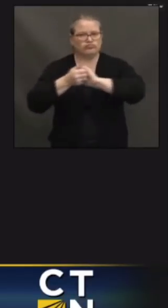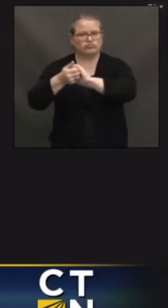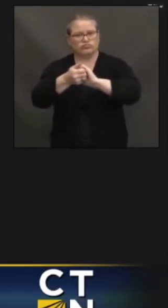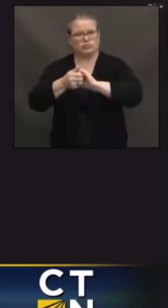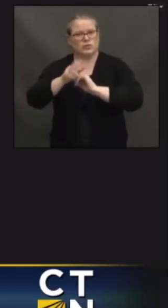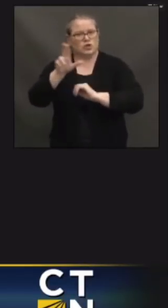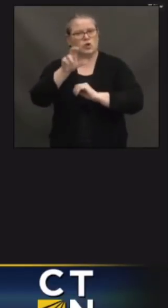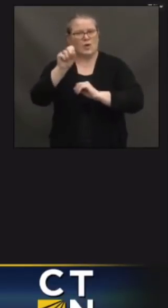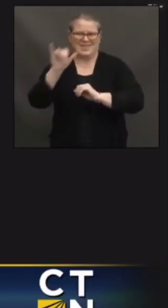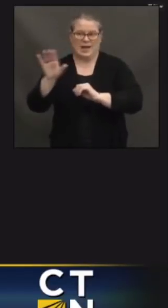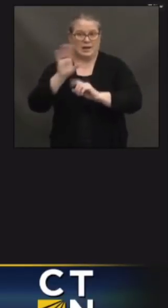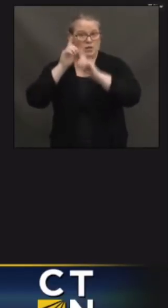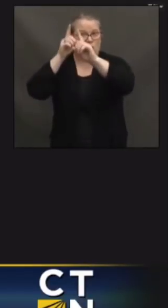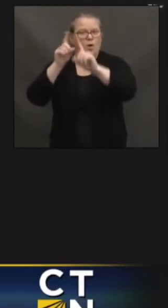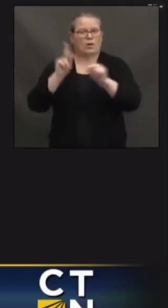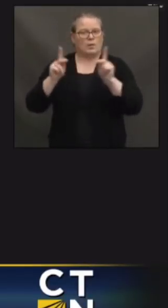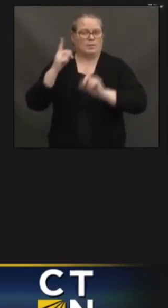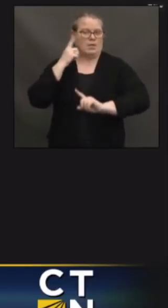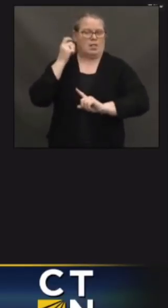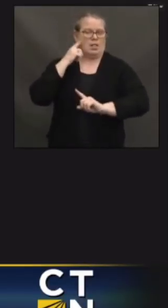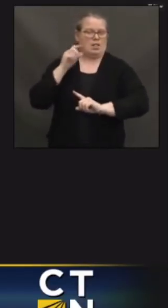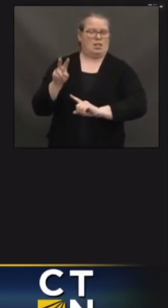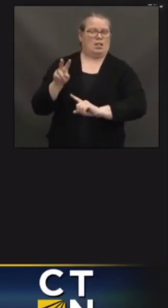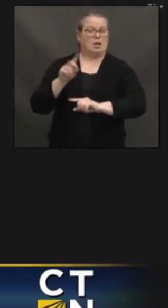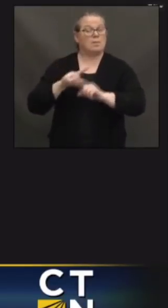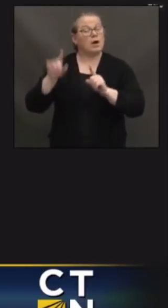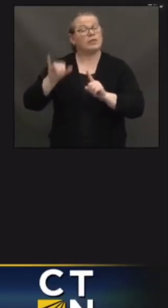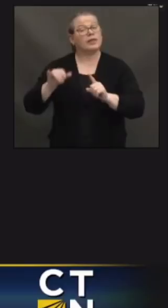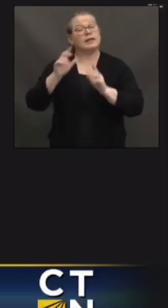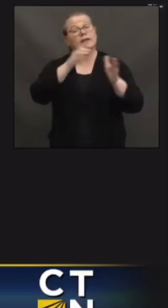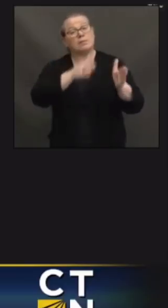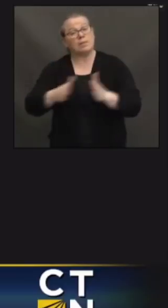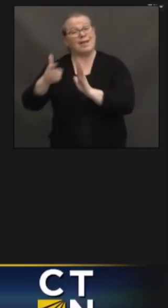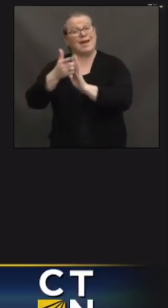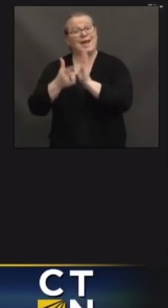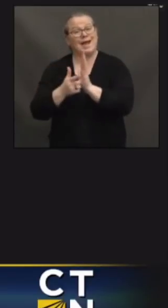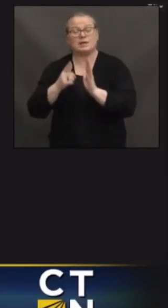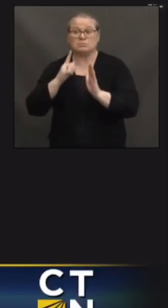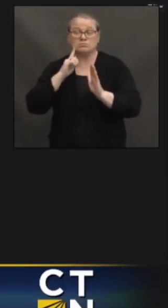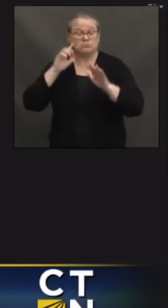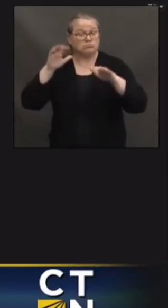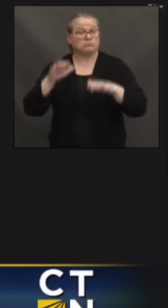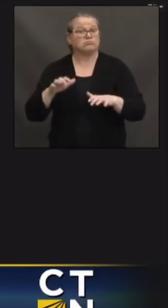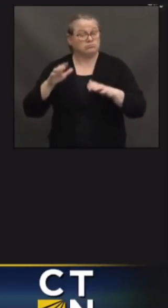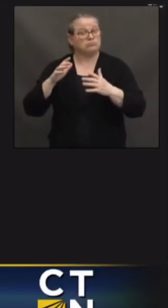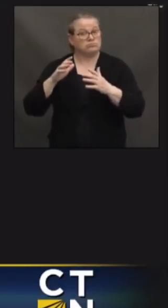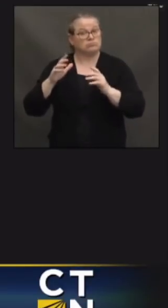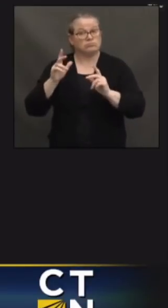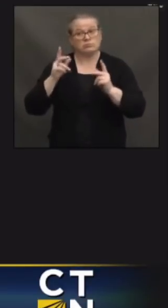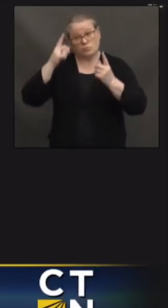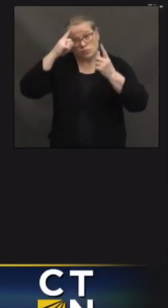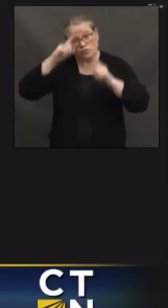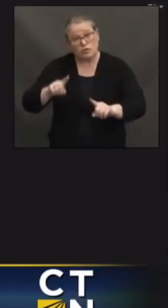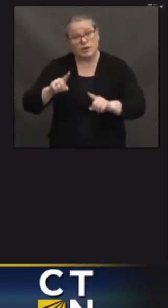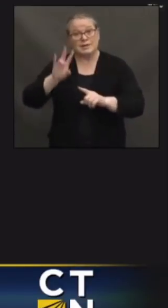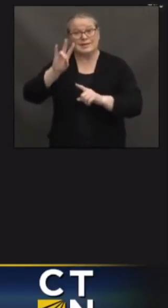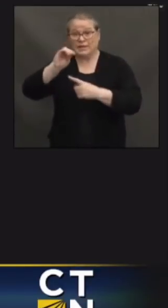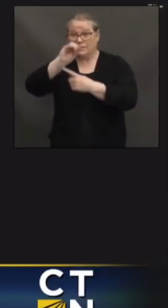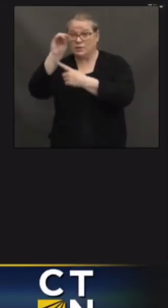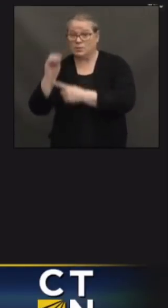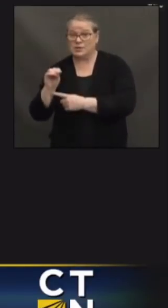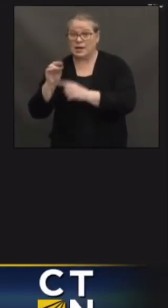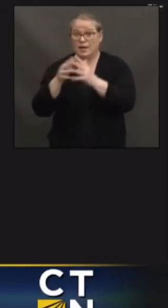rescue plan, especially in the wake of the partisan nature of the transition. 70% of Americans,